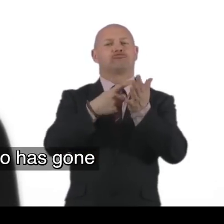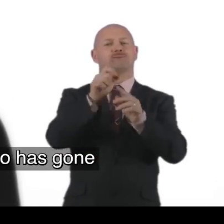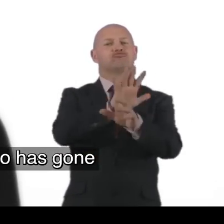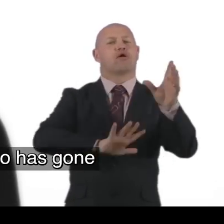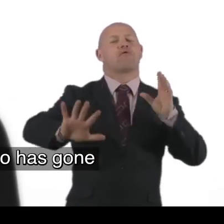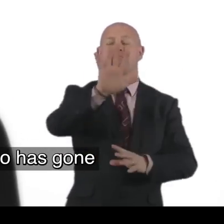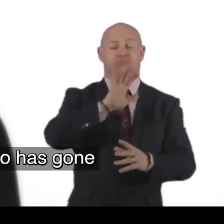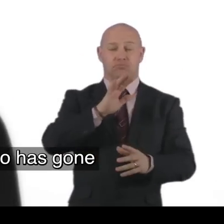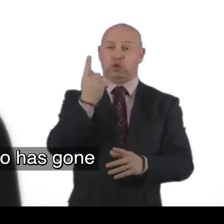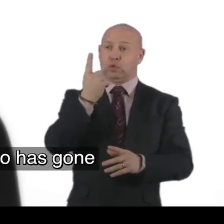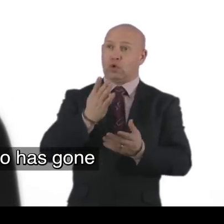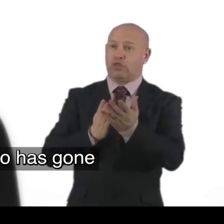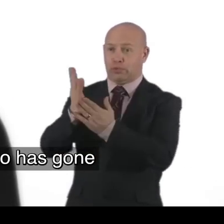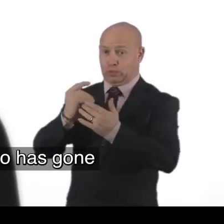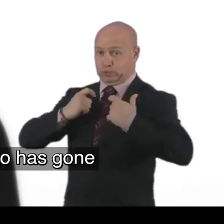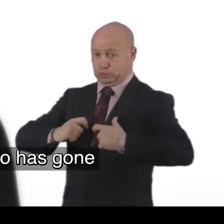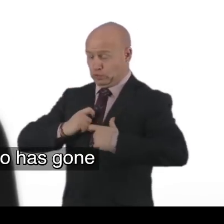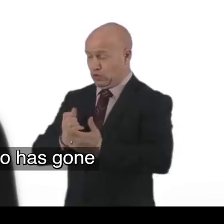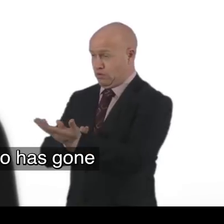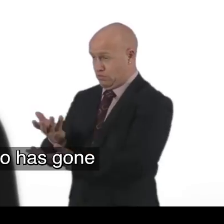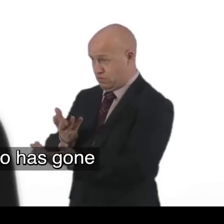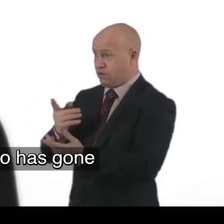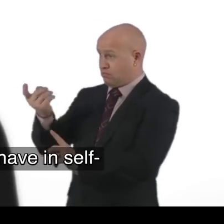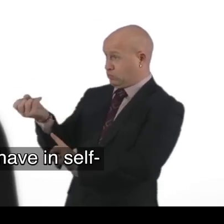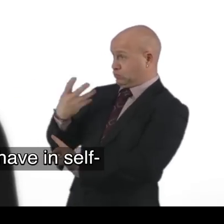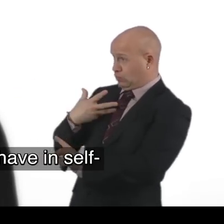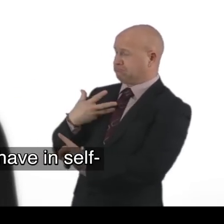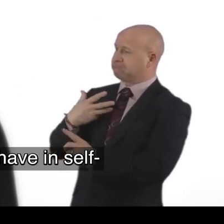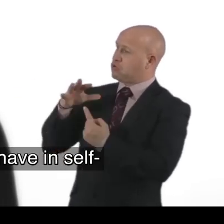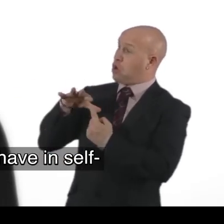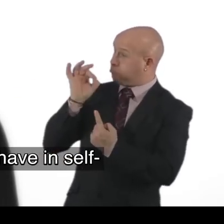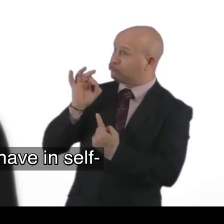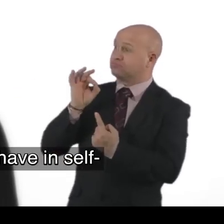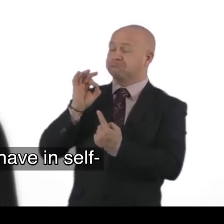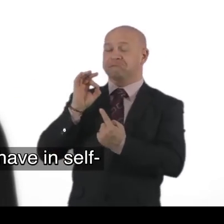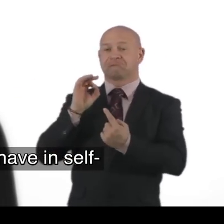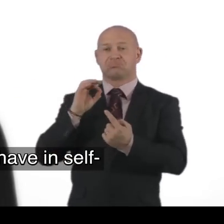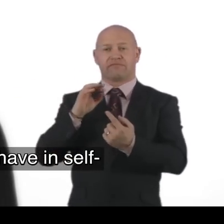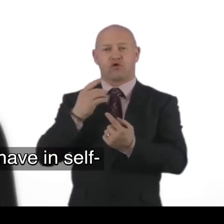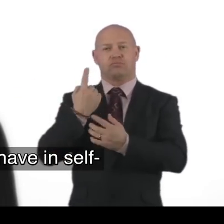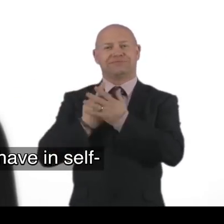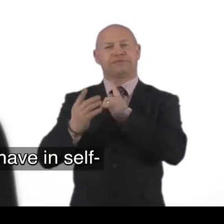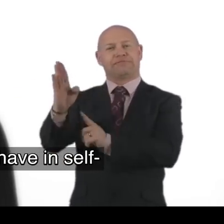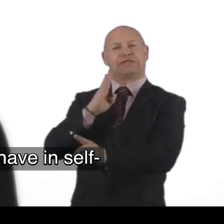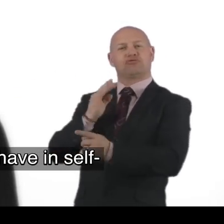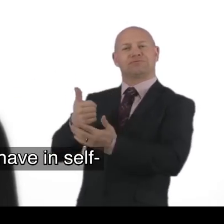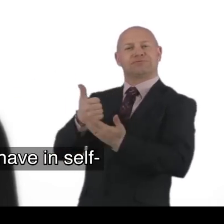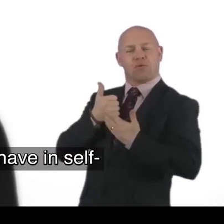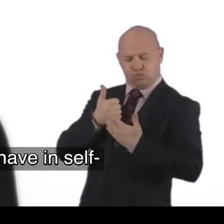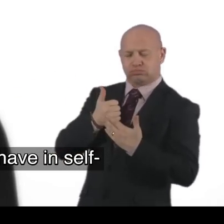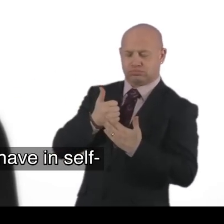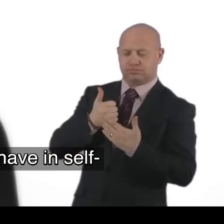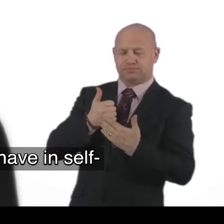Ayrshire. Who. Has. Gone through. Social services. And. Has been. Told. The options. That they have.